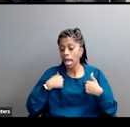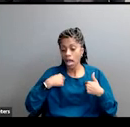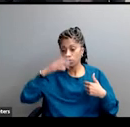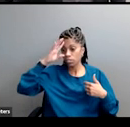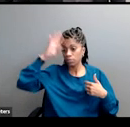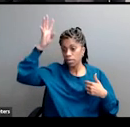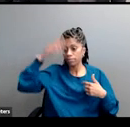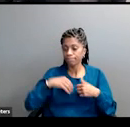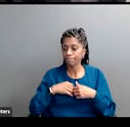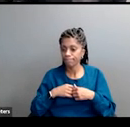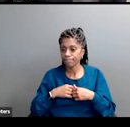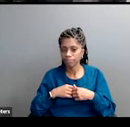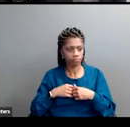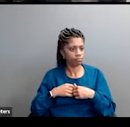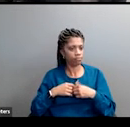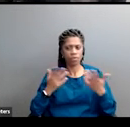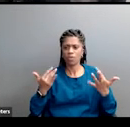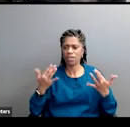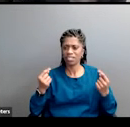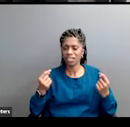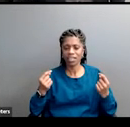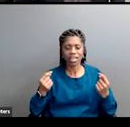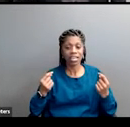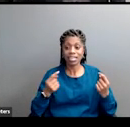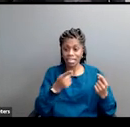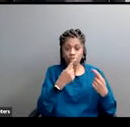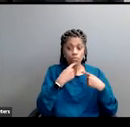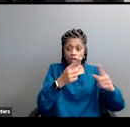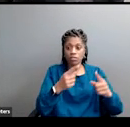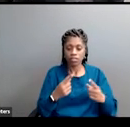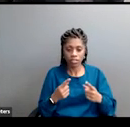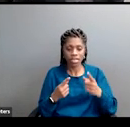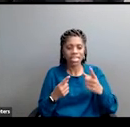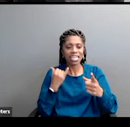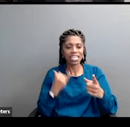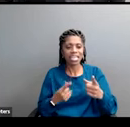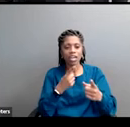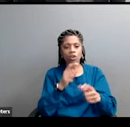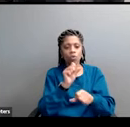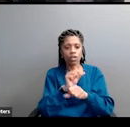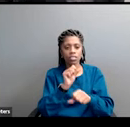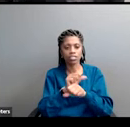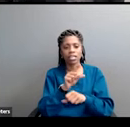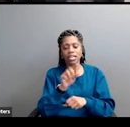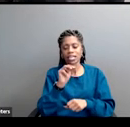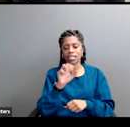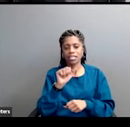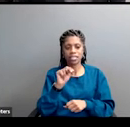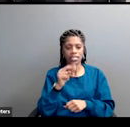works for Ruffo himself, who's landed a position as a senior fellow at the Manhattan Institute.